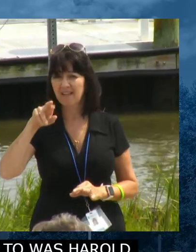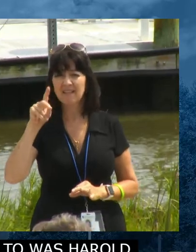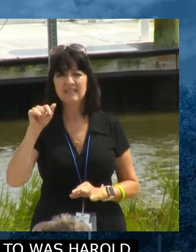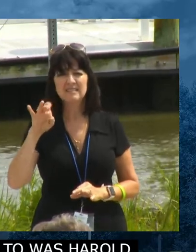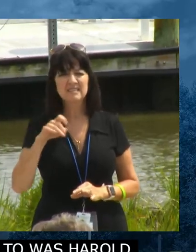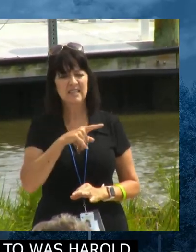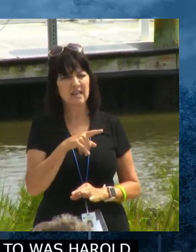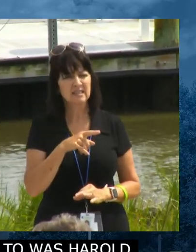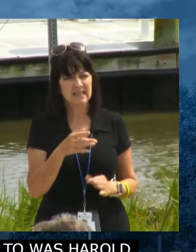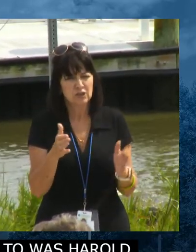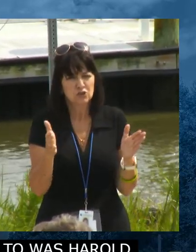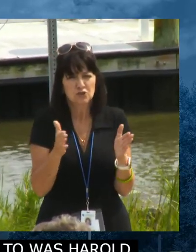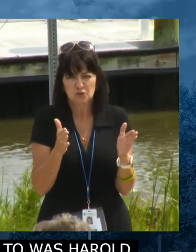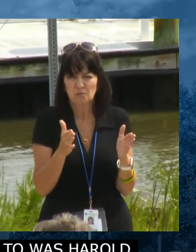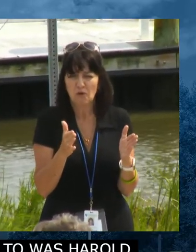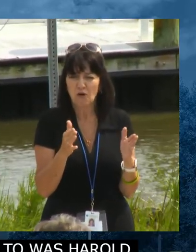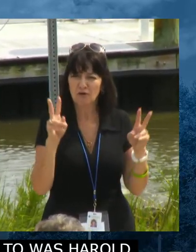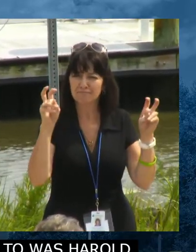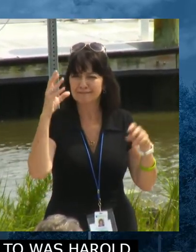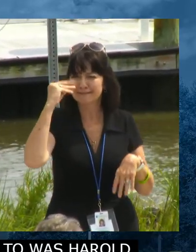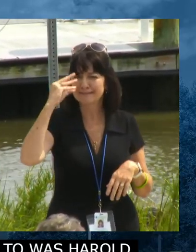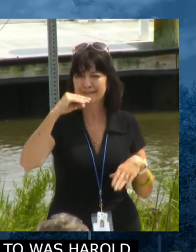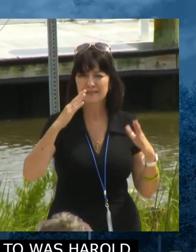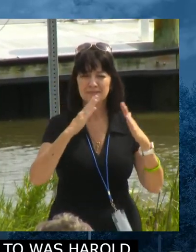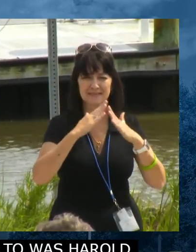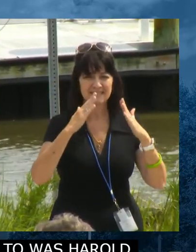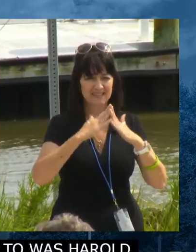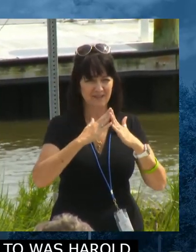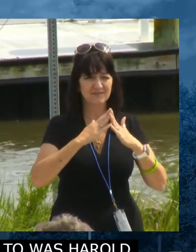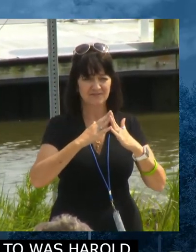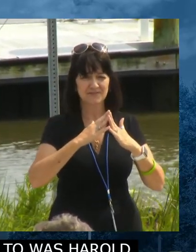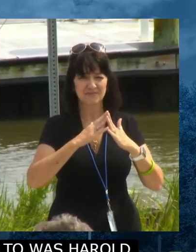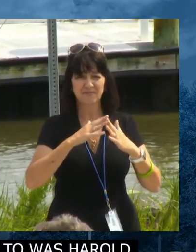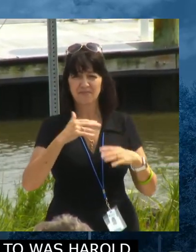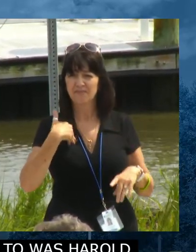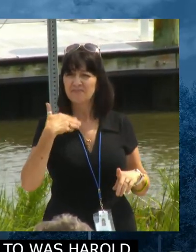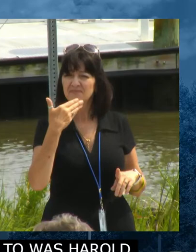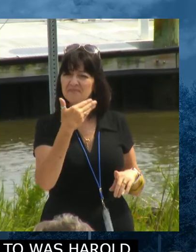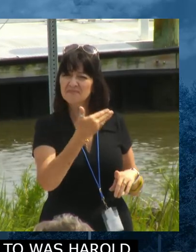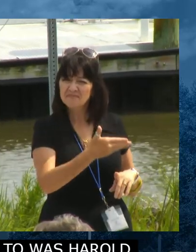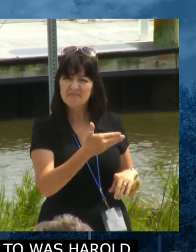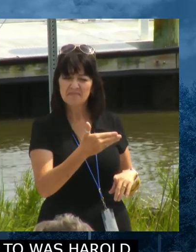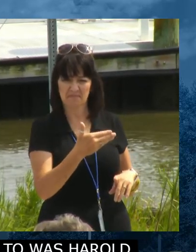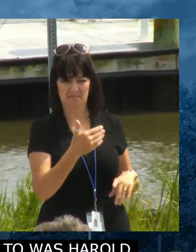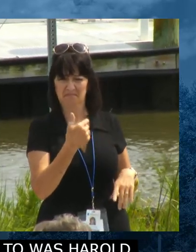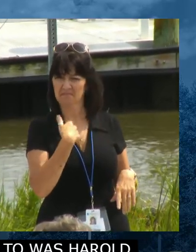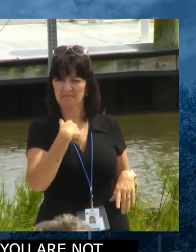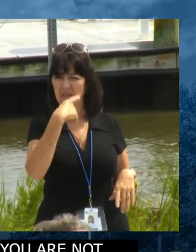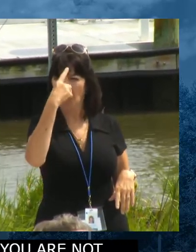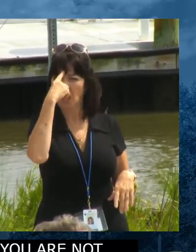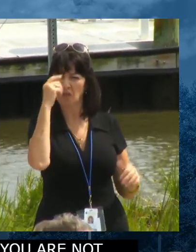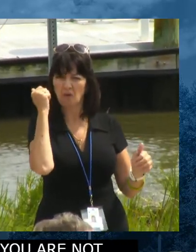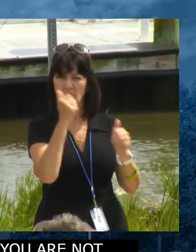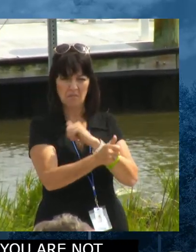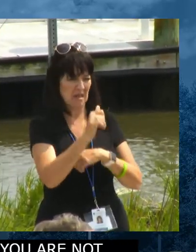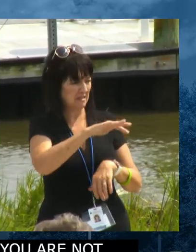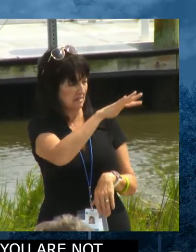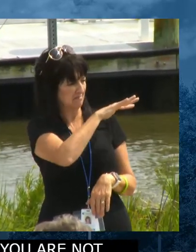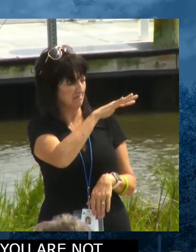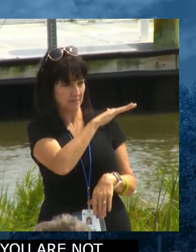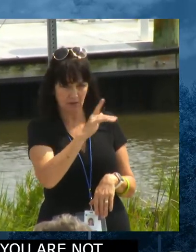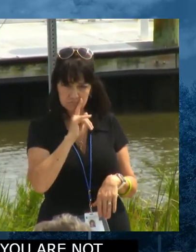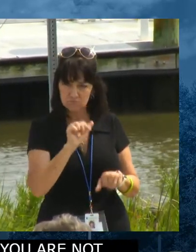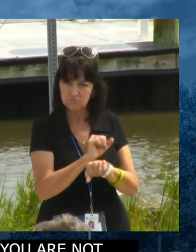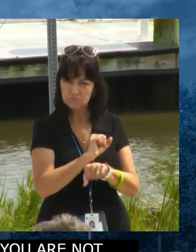Ellendale is a little sleepy little town. When I was up there, I didn't even know it was a legitimate town. I thought it was just an area. So I got